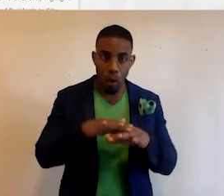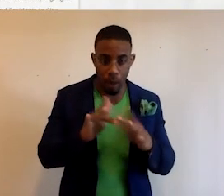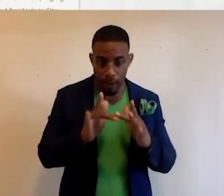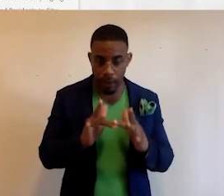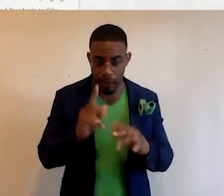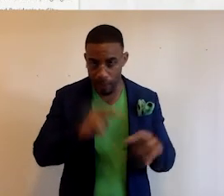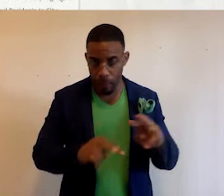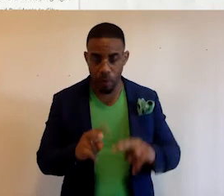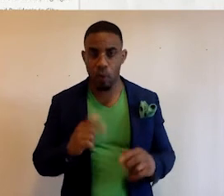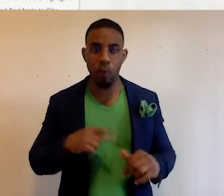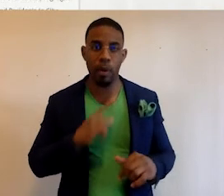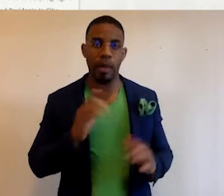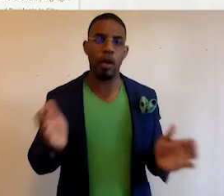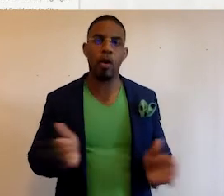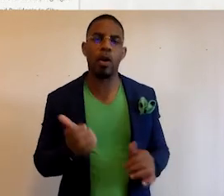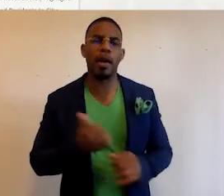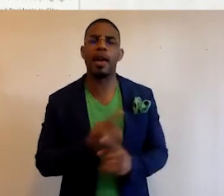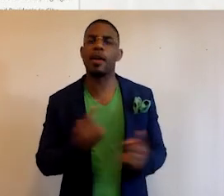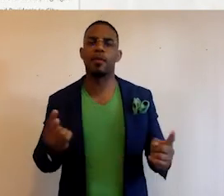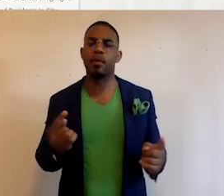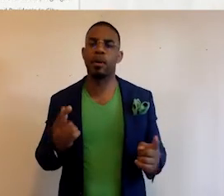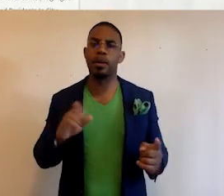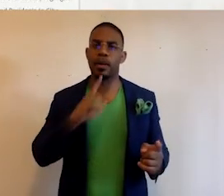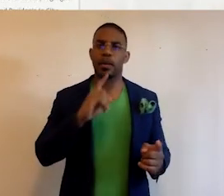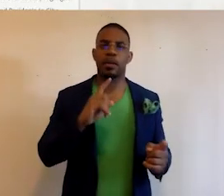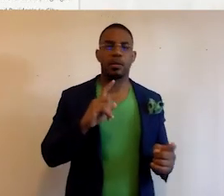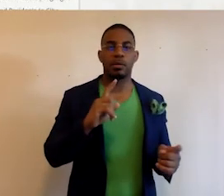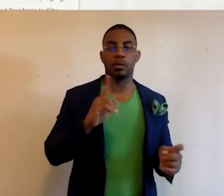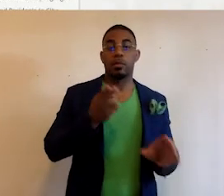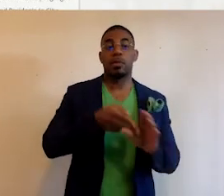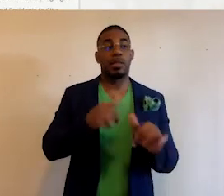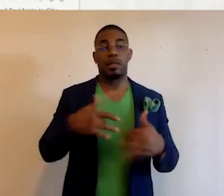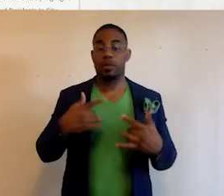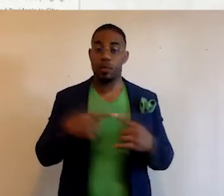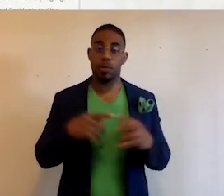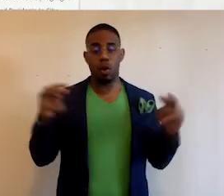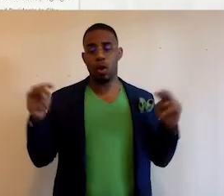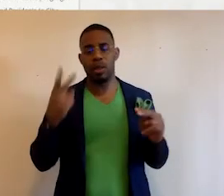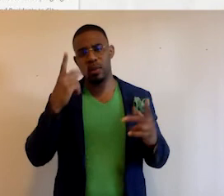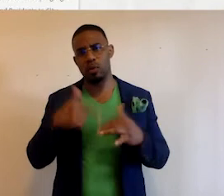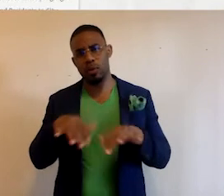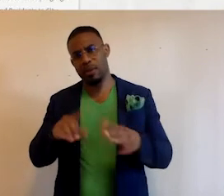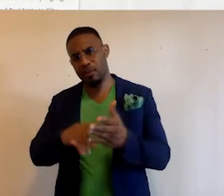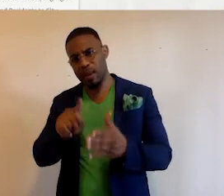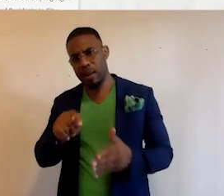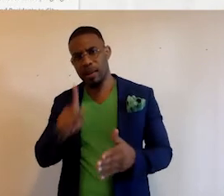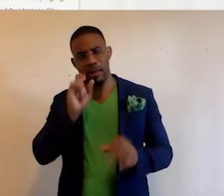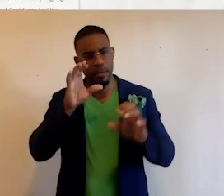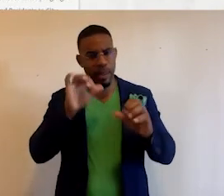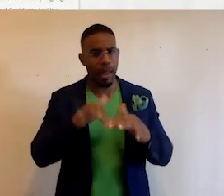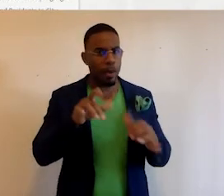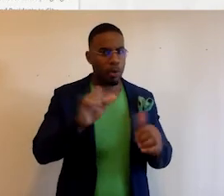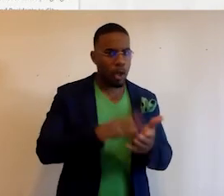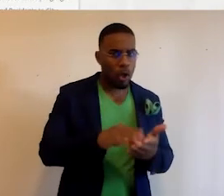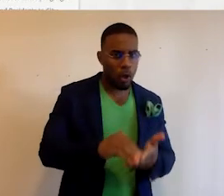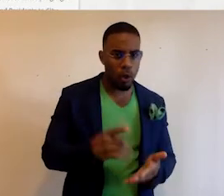site and explore. And we encourage everyone that is participating in this event to take a look and see what you can find out. It's amazing how much you